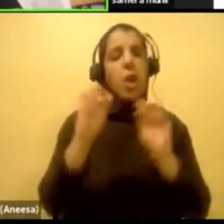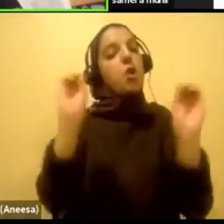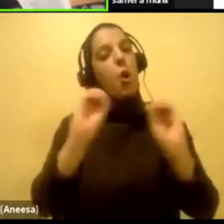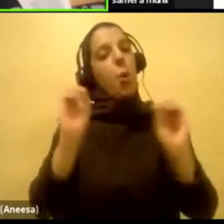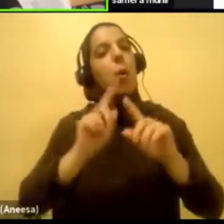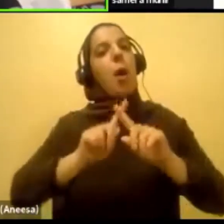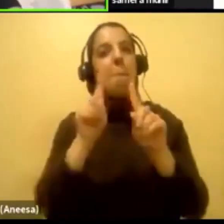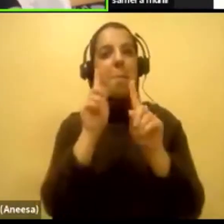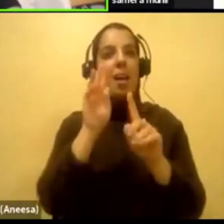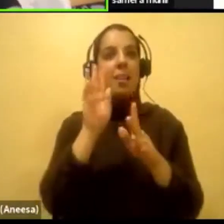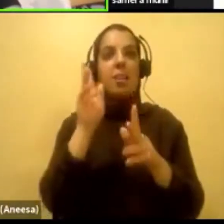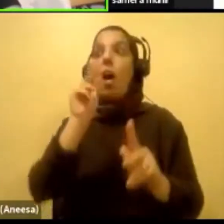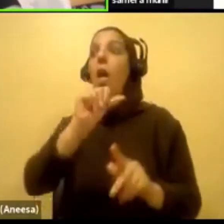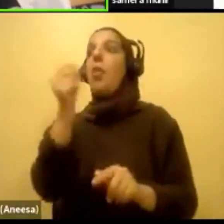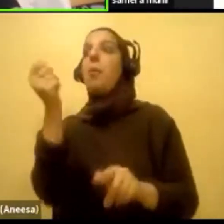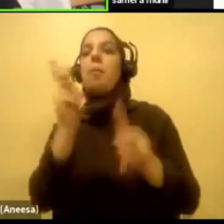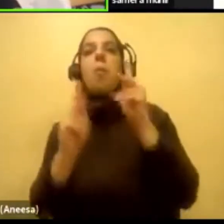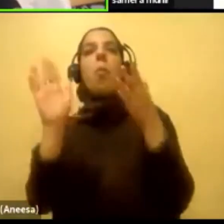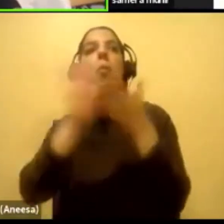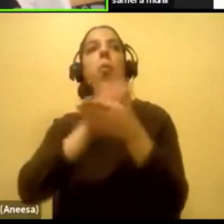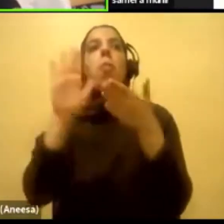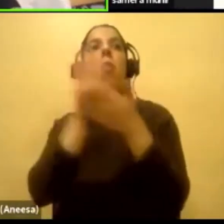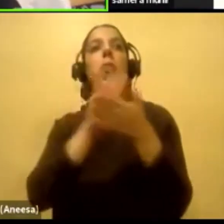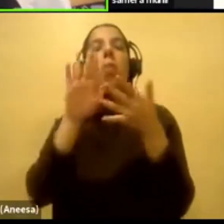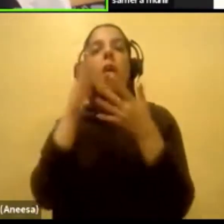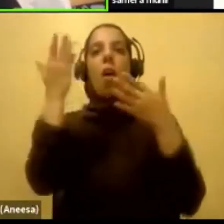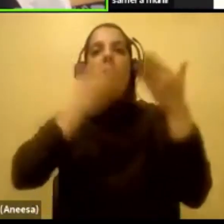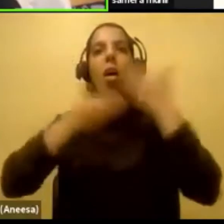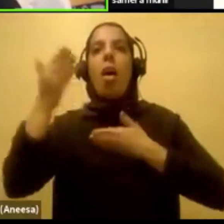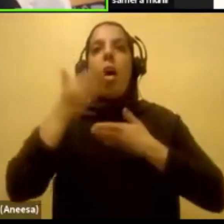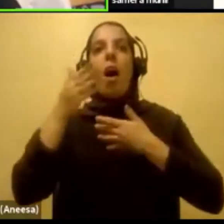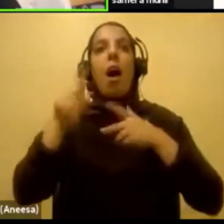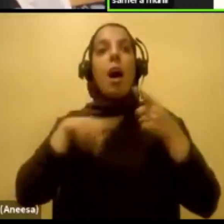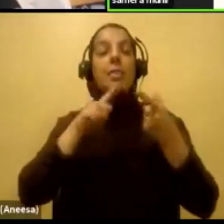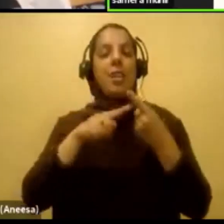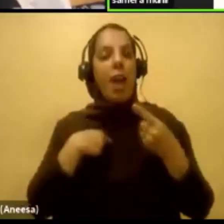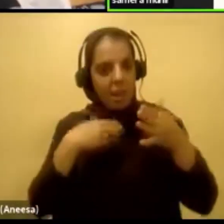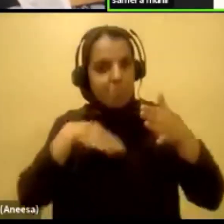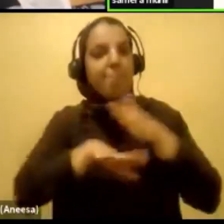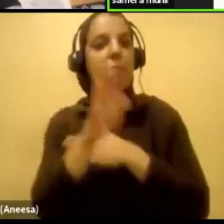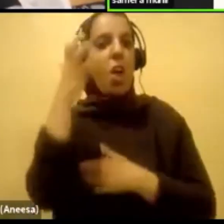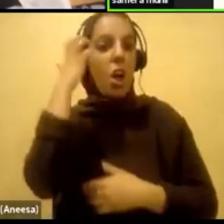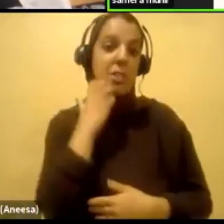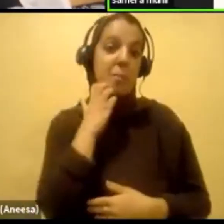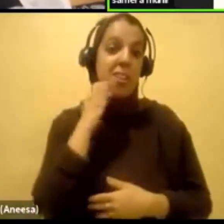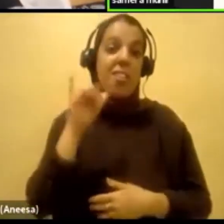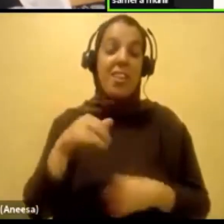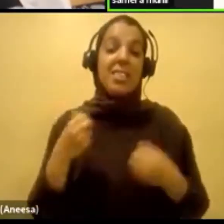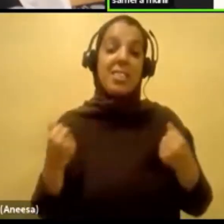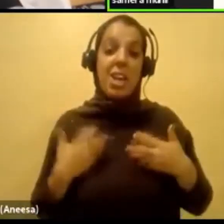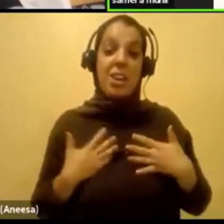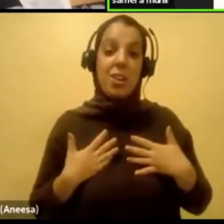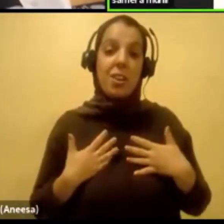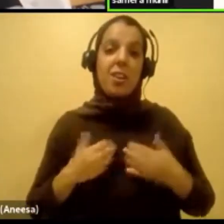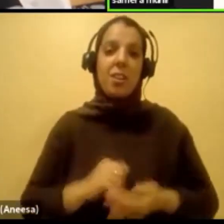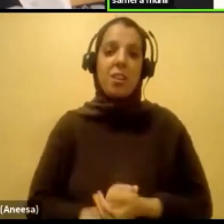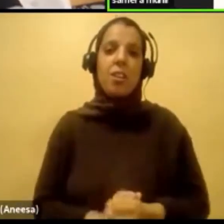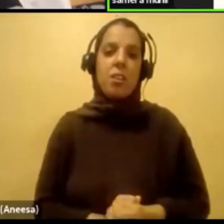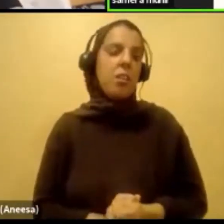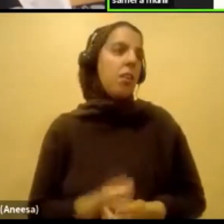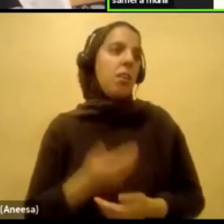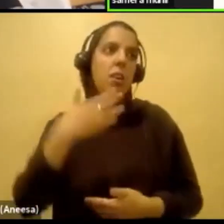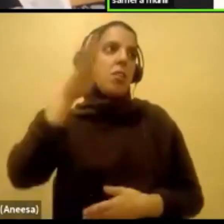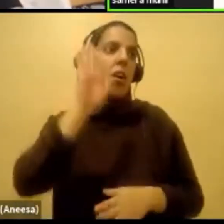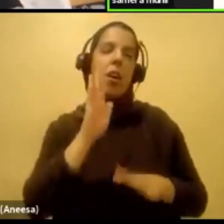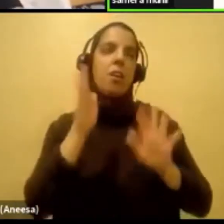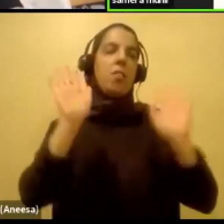where you won't notice until I end up in the hospital. And that's also really scary. Yeah. No, that's scary. God forbid. I,